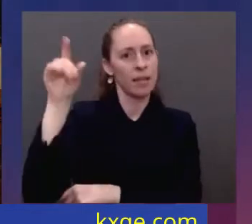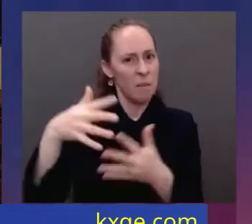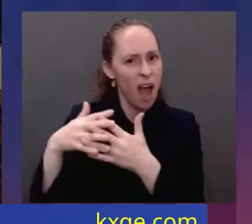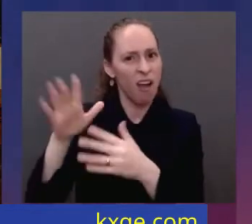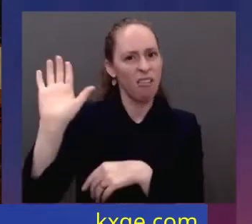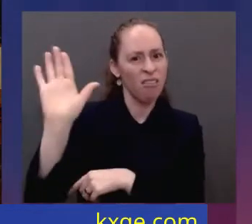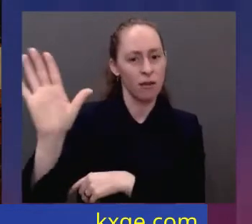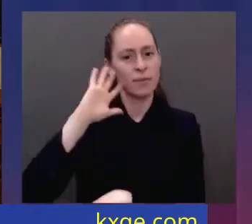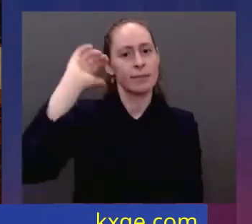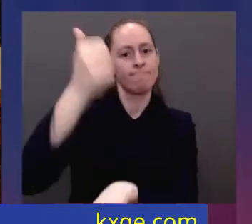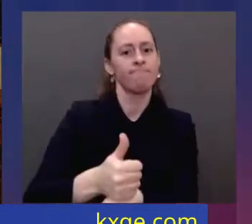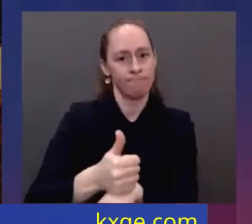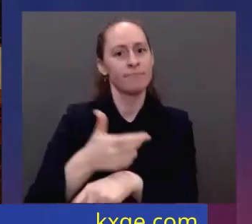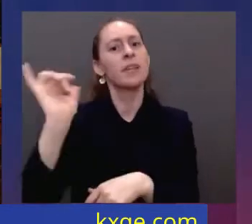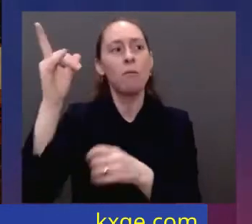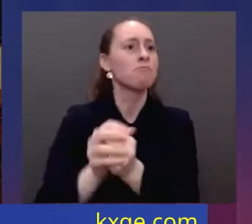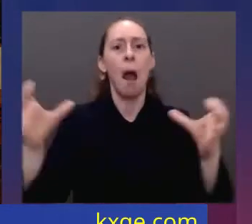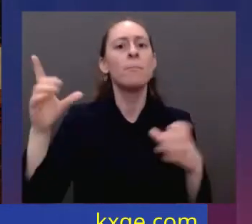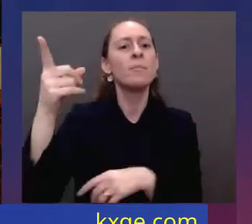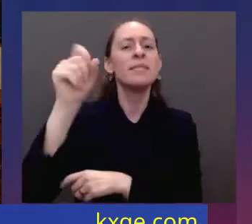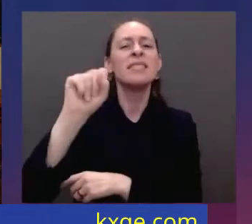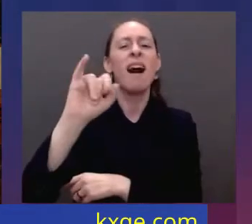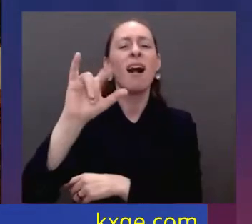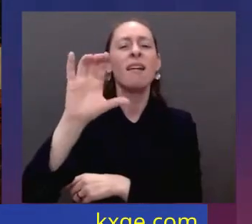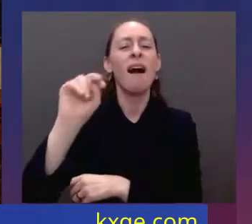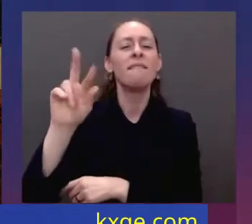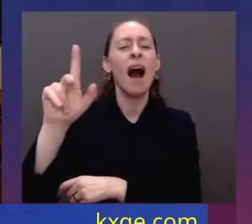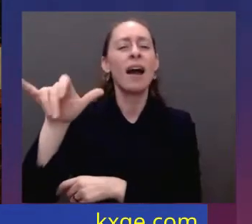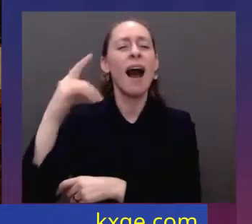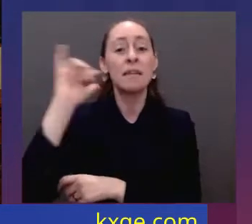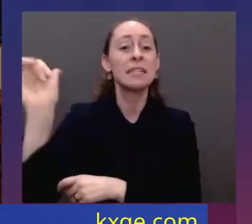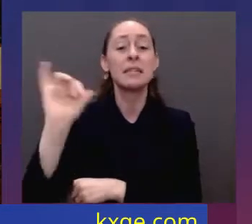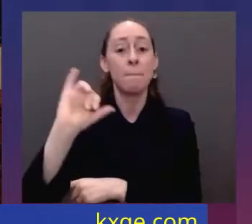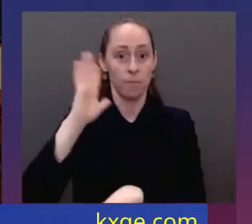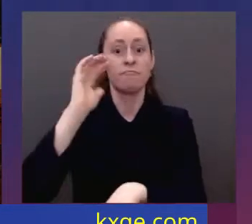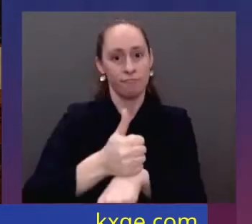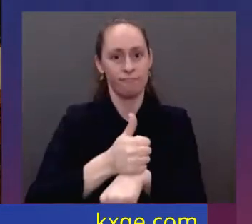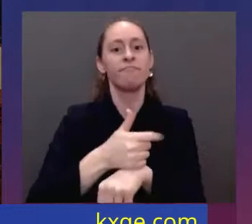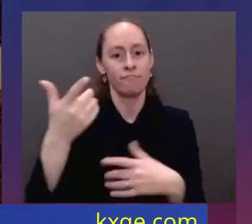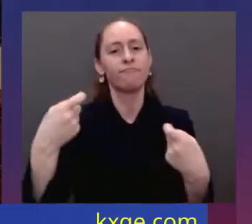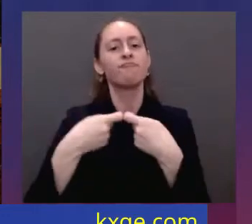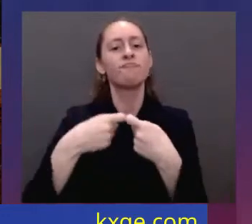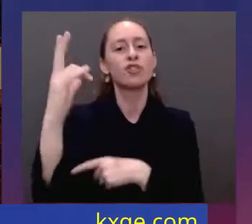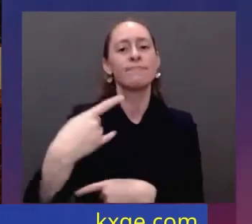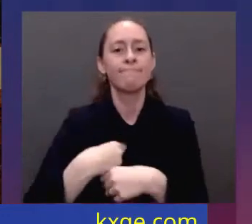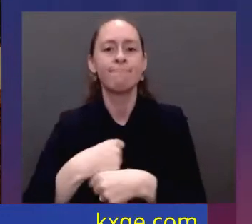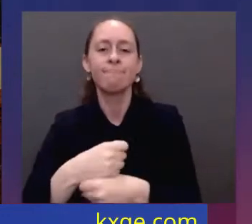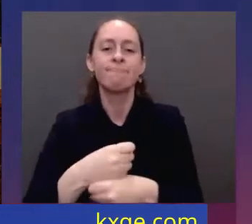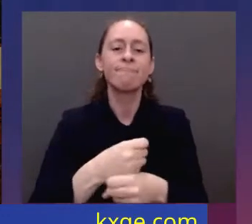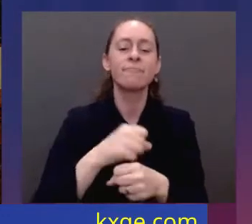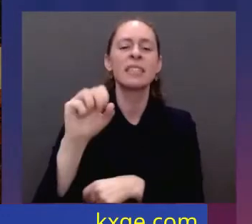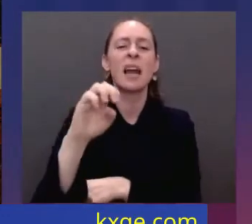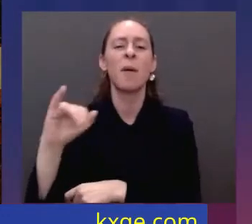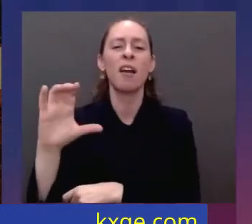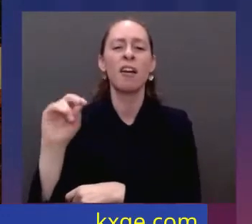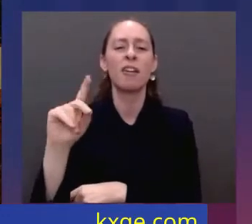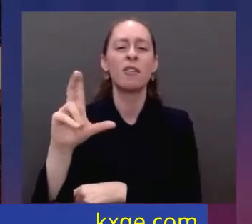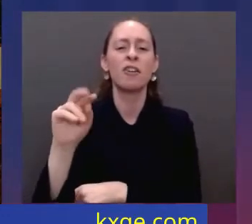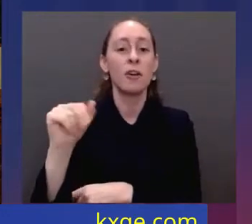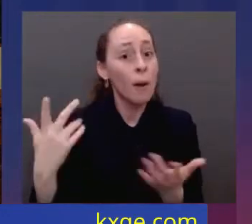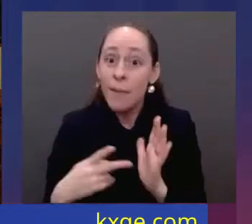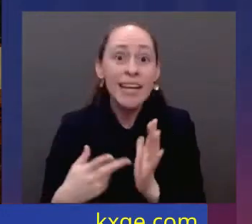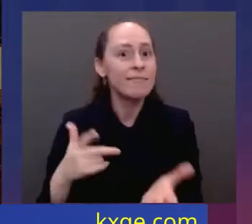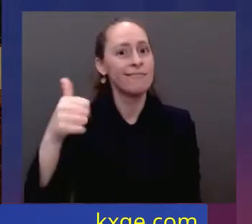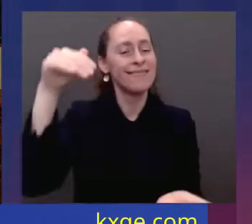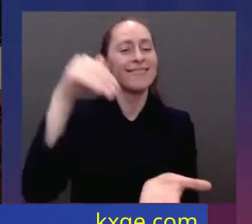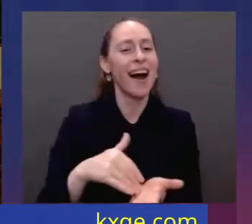semiconductor mega site, up to eight state-of-the-art factories in one place, 10,000 new jobs. And in those factories, the